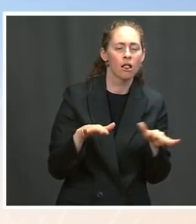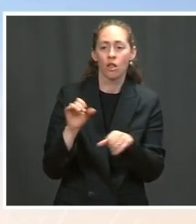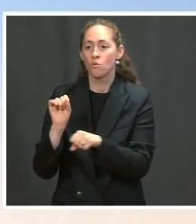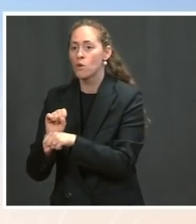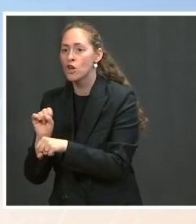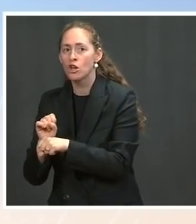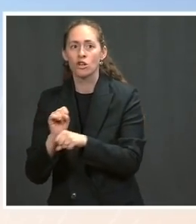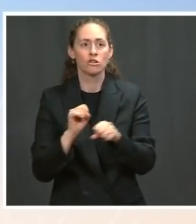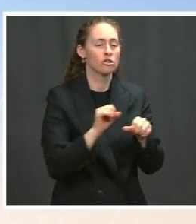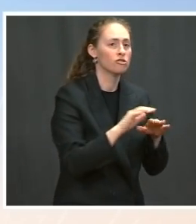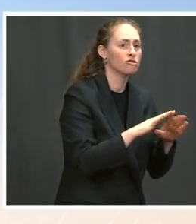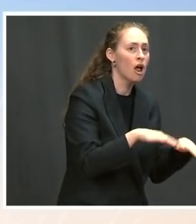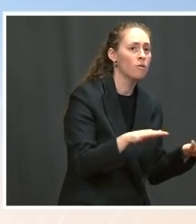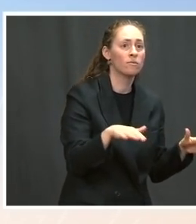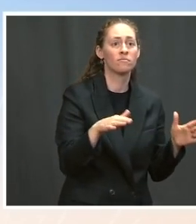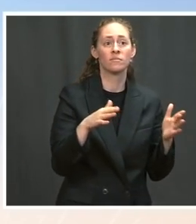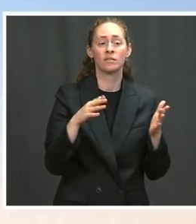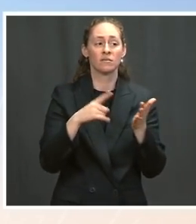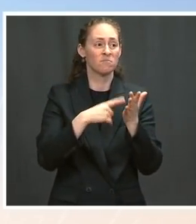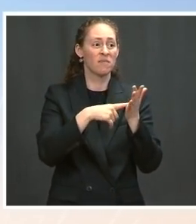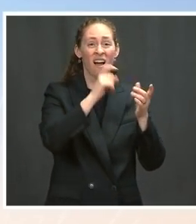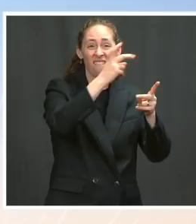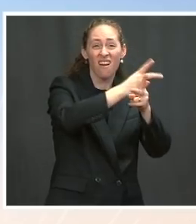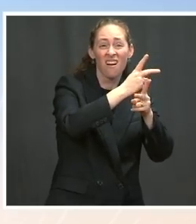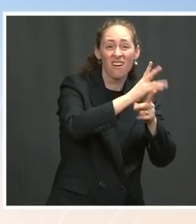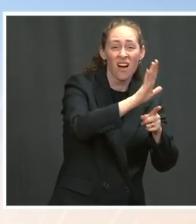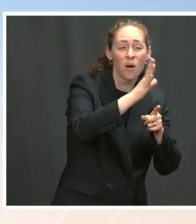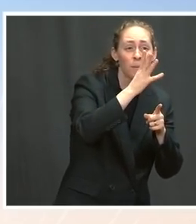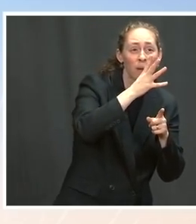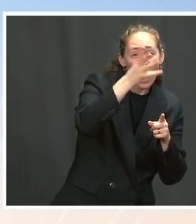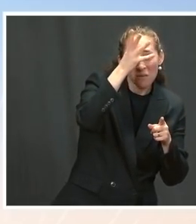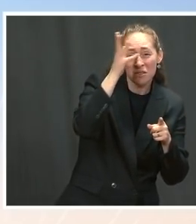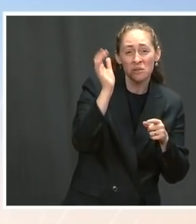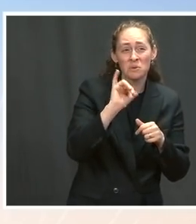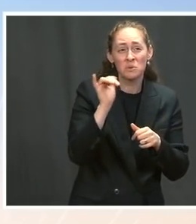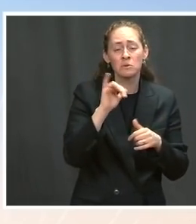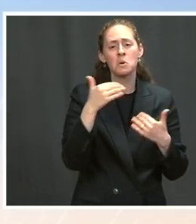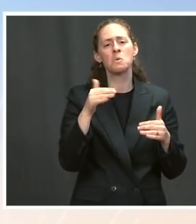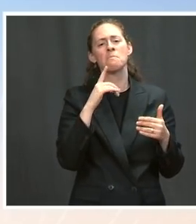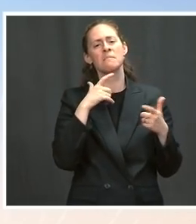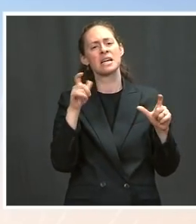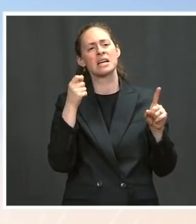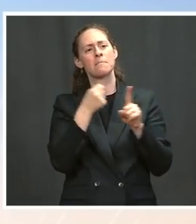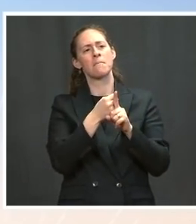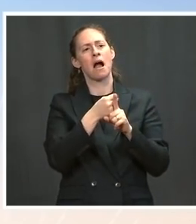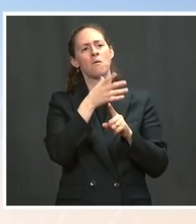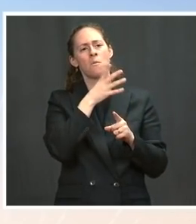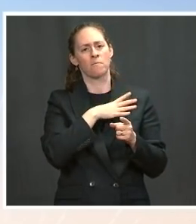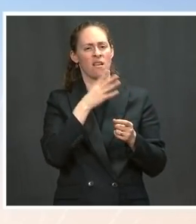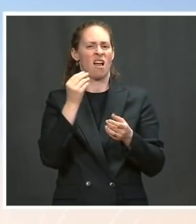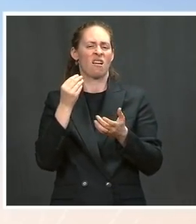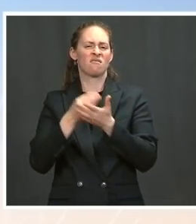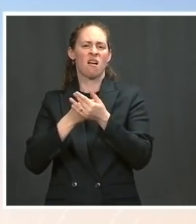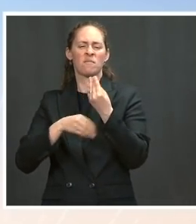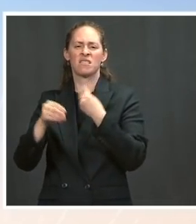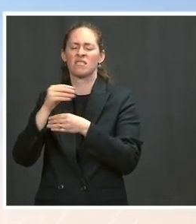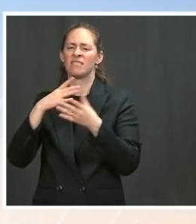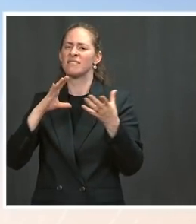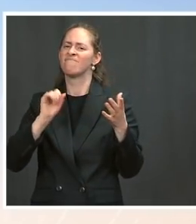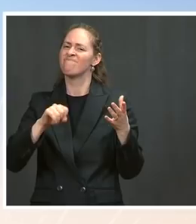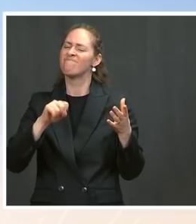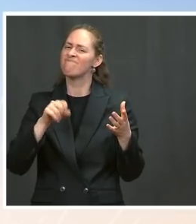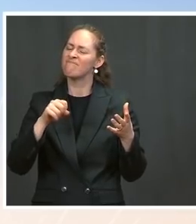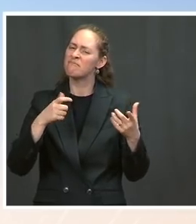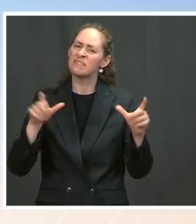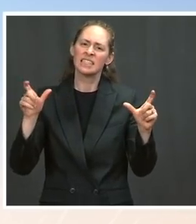care at times, has had an impact on women and on our economy overall. The Can I do a quick follow-up on the